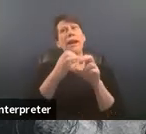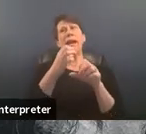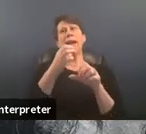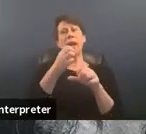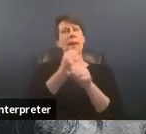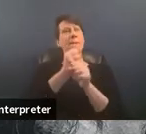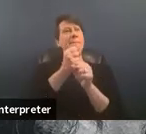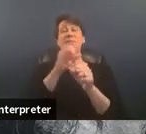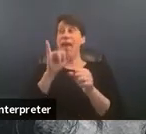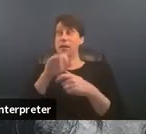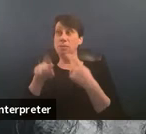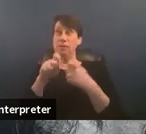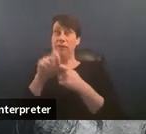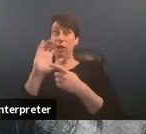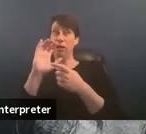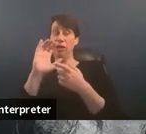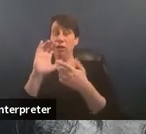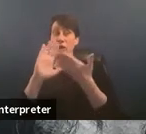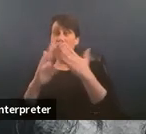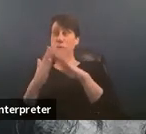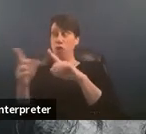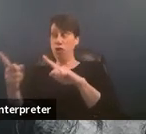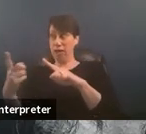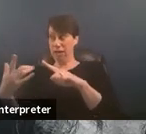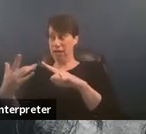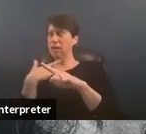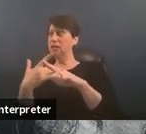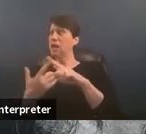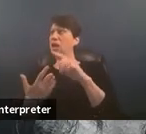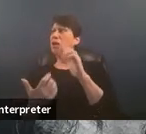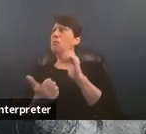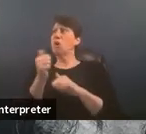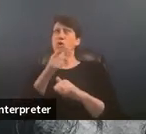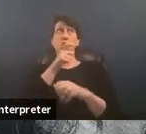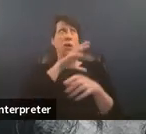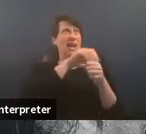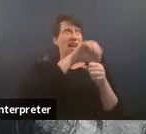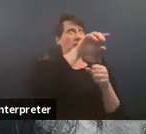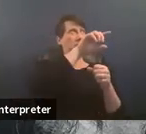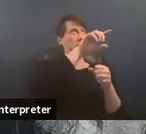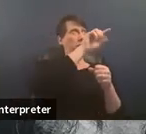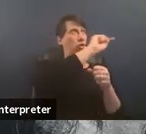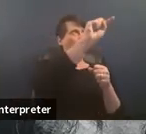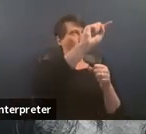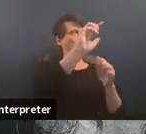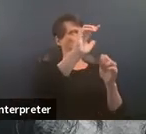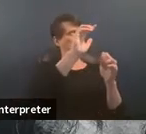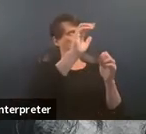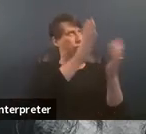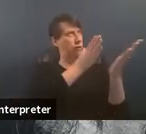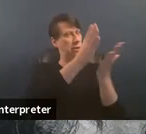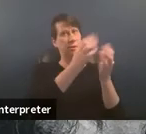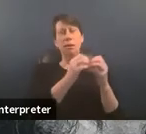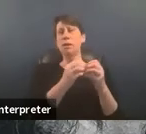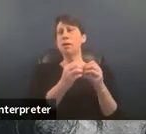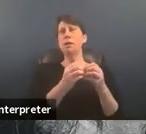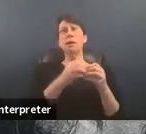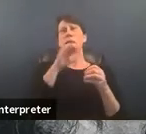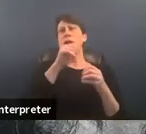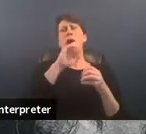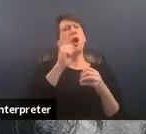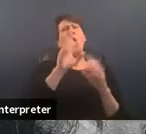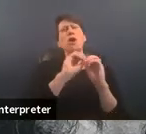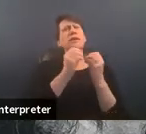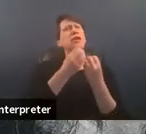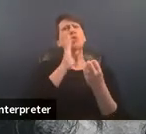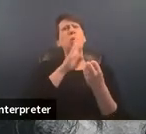particular community make up a majority of the people who are receiving services um and that's not every organization will be culturally specific